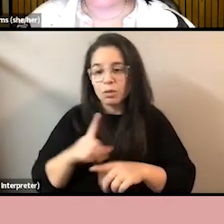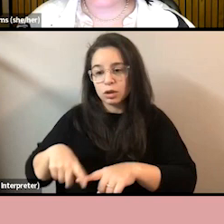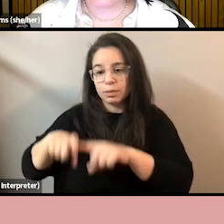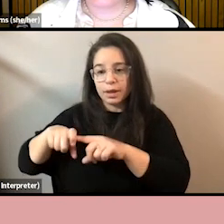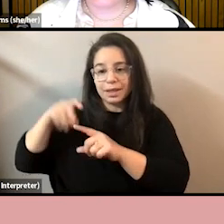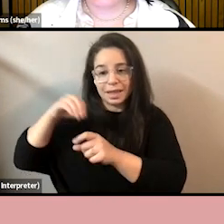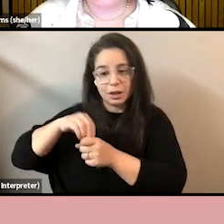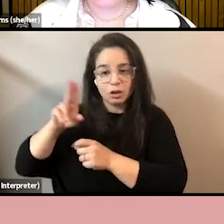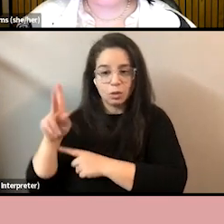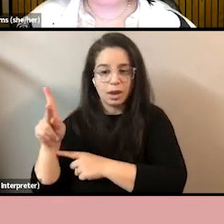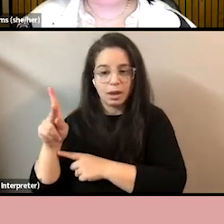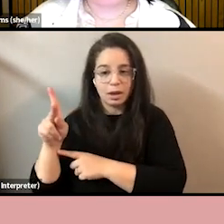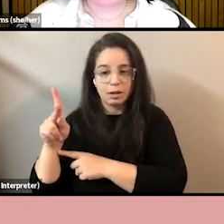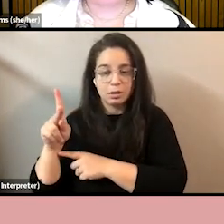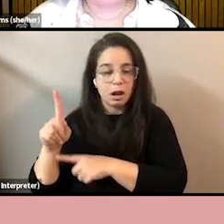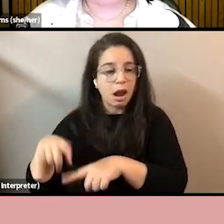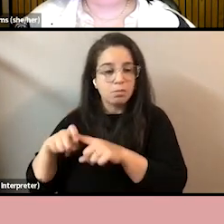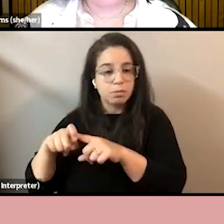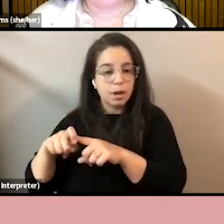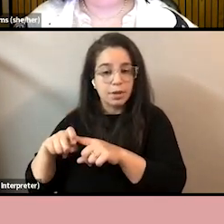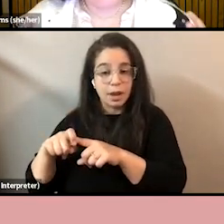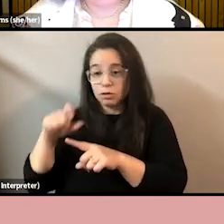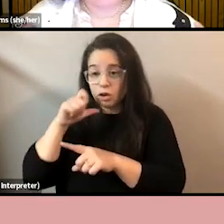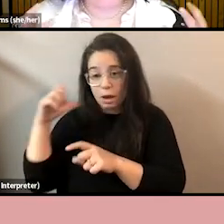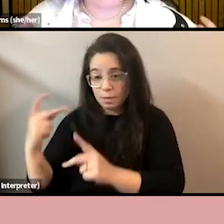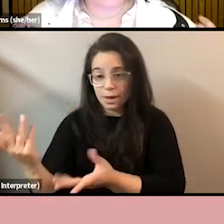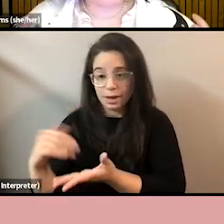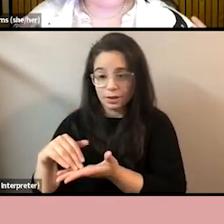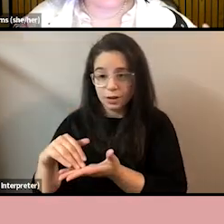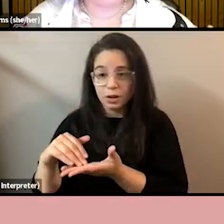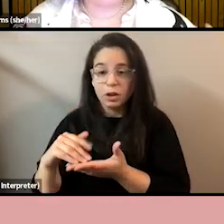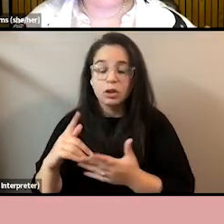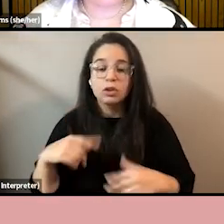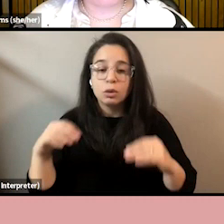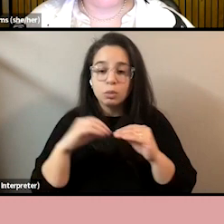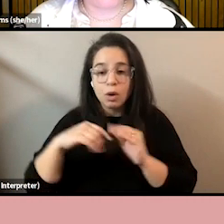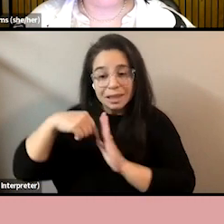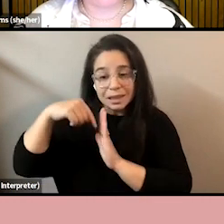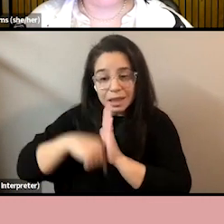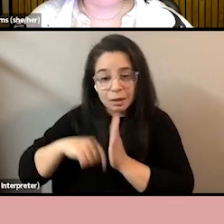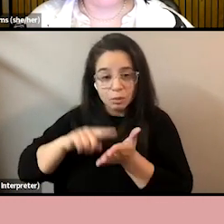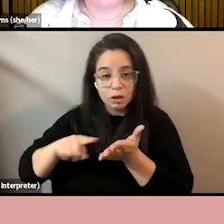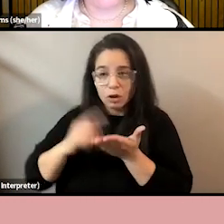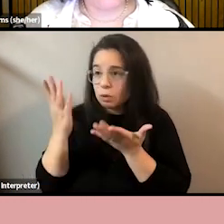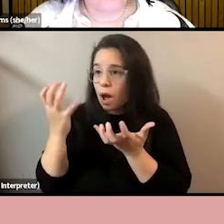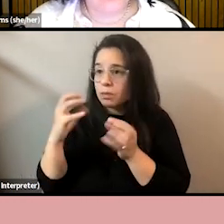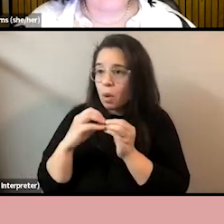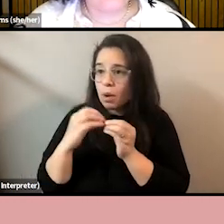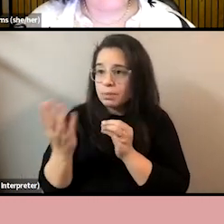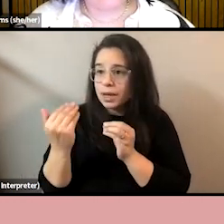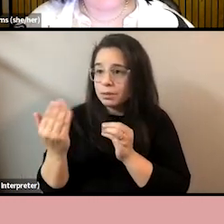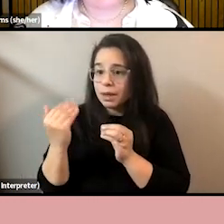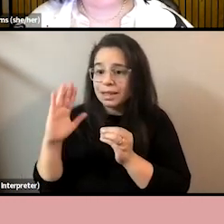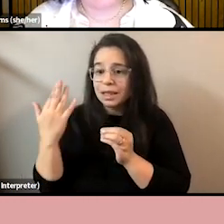back since. So that means, instead of getting the richer, more intersectional data that we were hoping for, we're